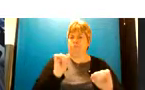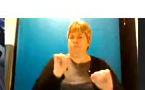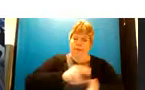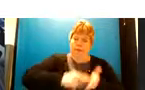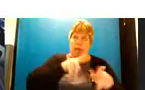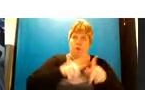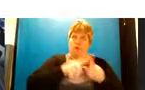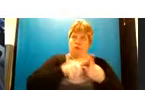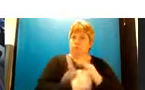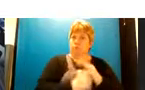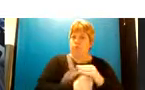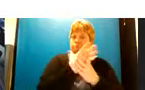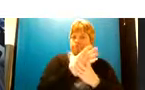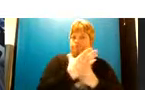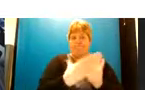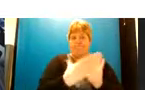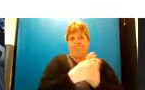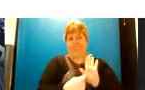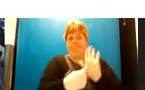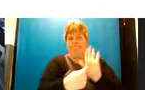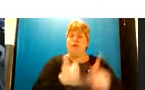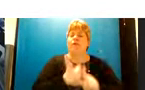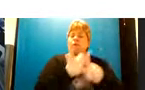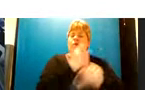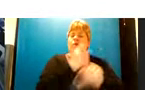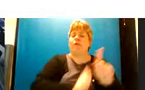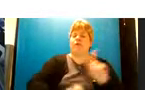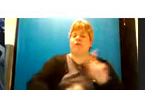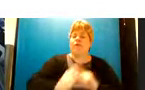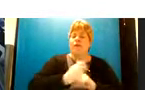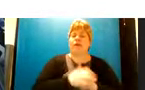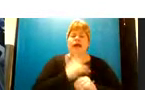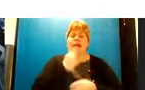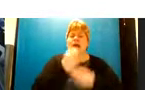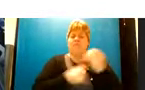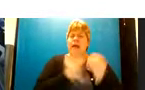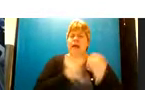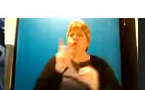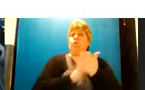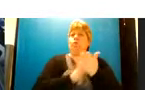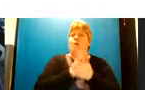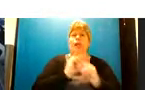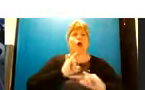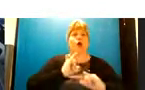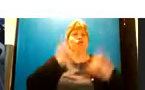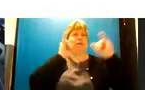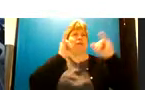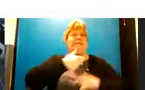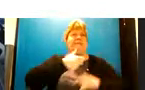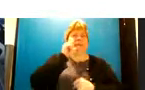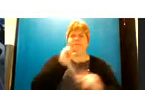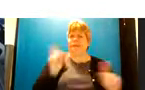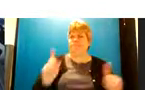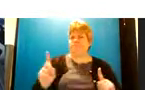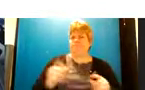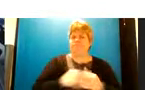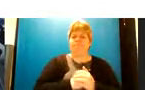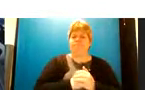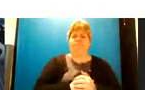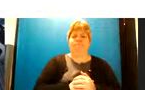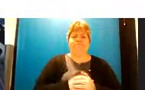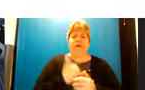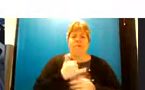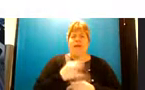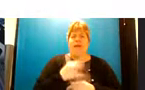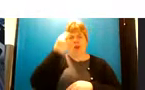develop a model of support in the community i'll just explain what we mean by crisis cafe um we might not call